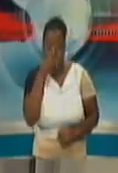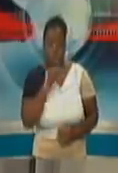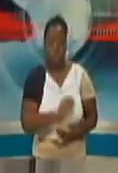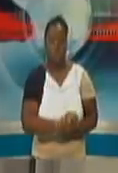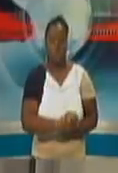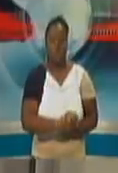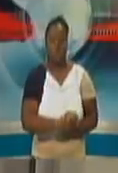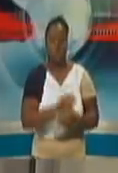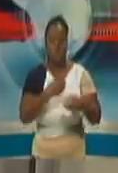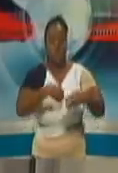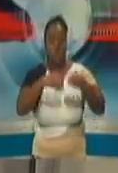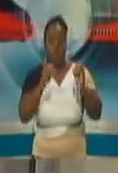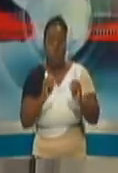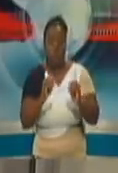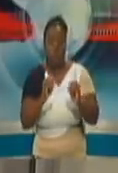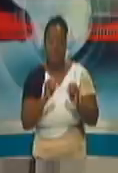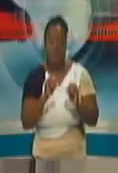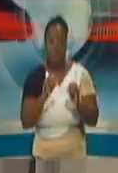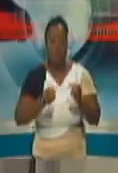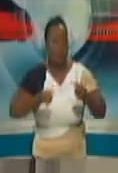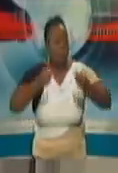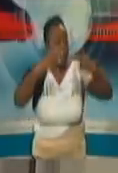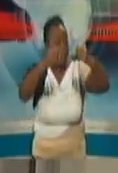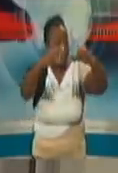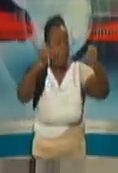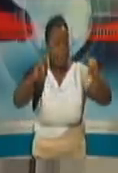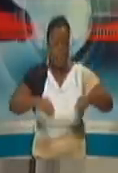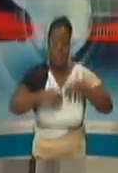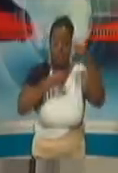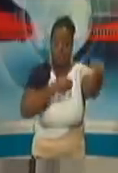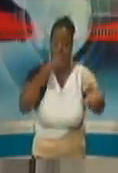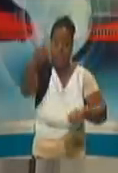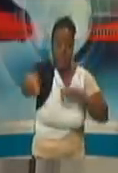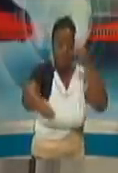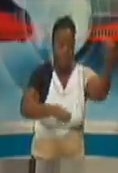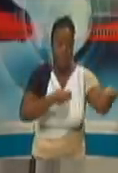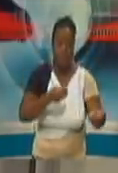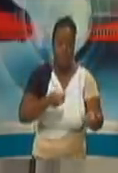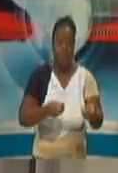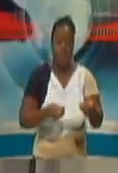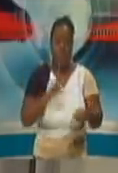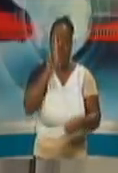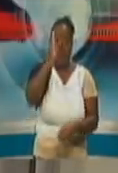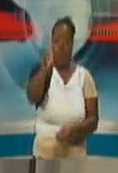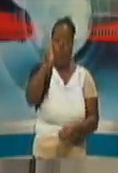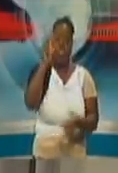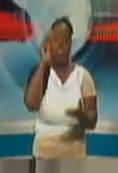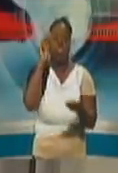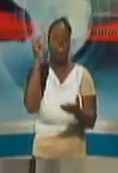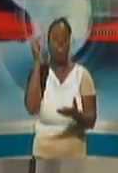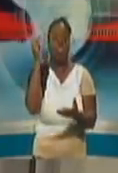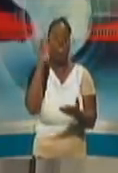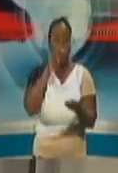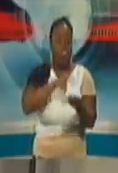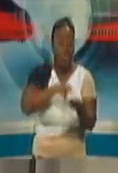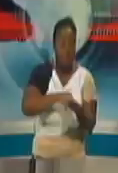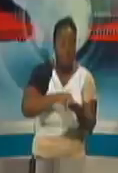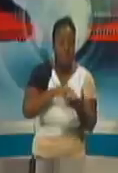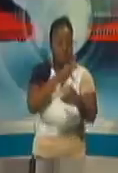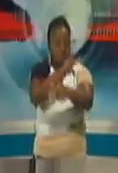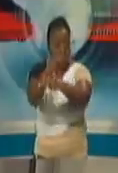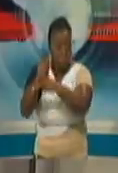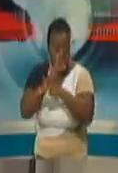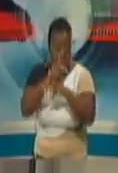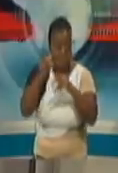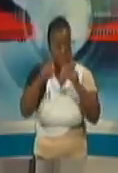have given out over 700, no, 1,000 care packages to constituents